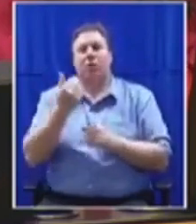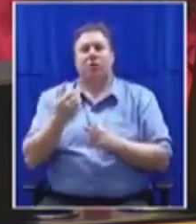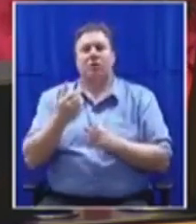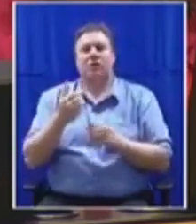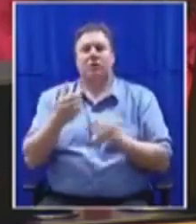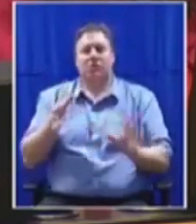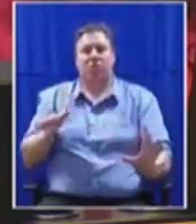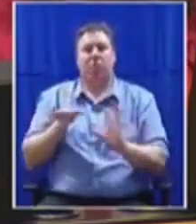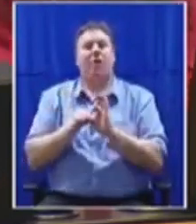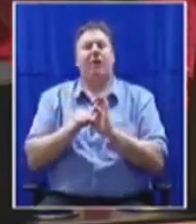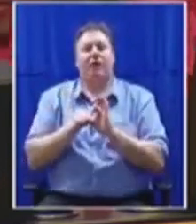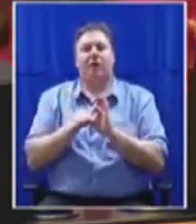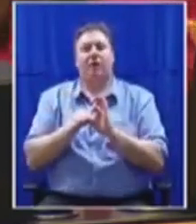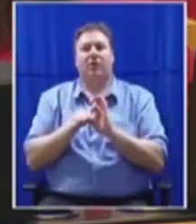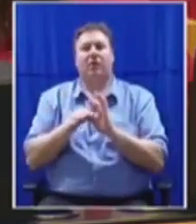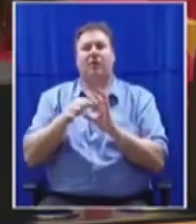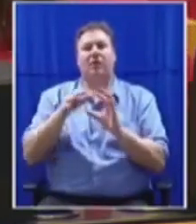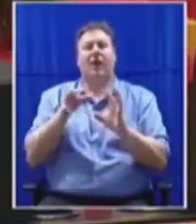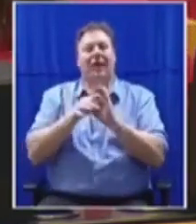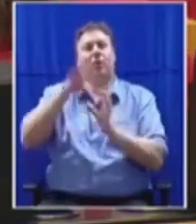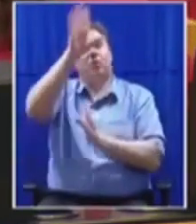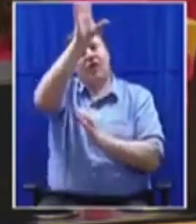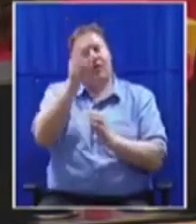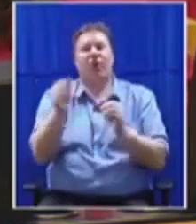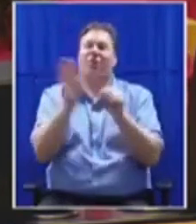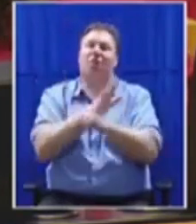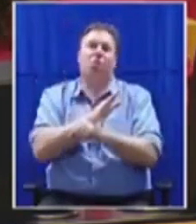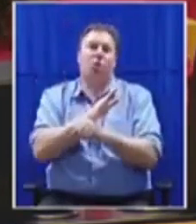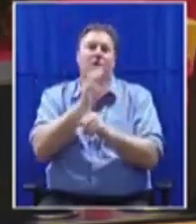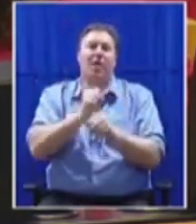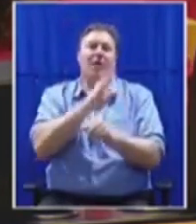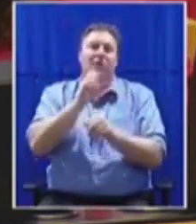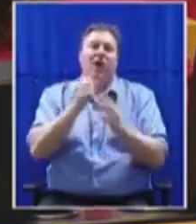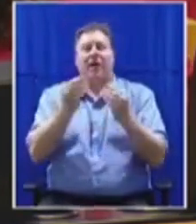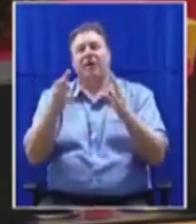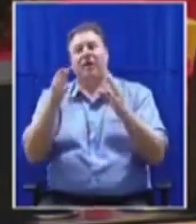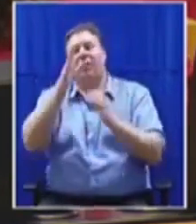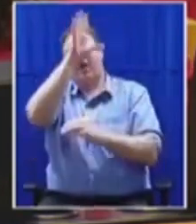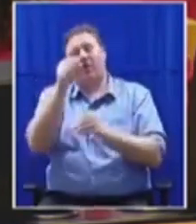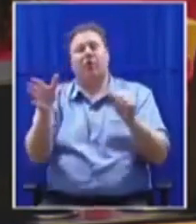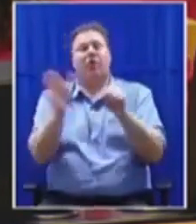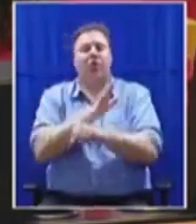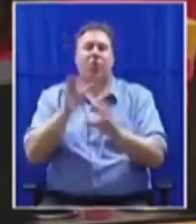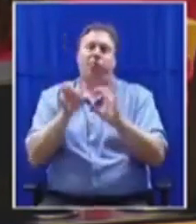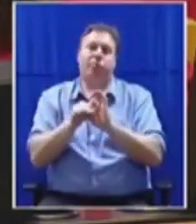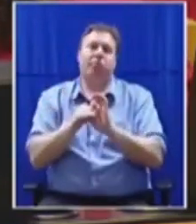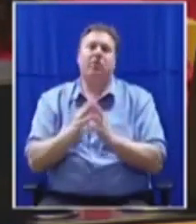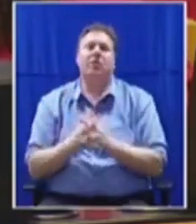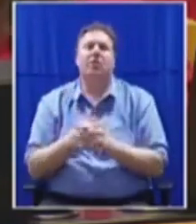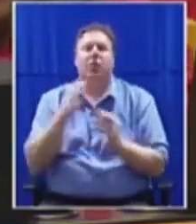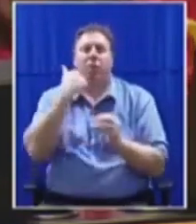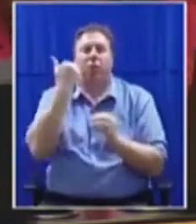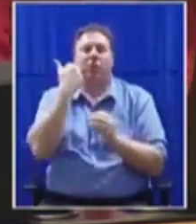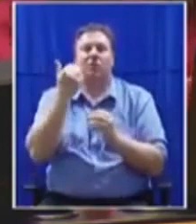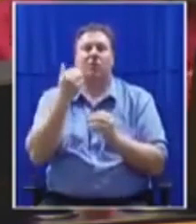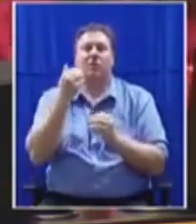with the well-being of the rest of the continent. Call on all South Africans, particularly political leaders, to desist from attributing